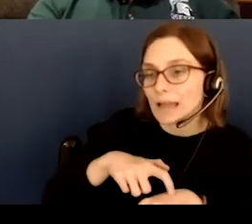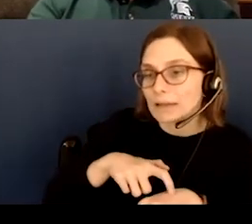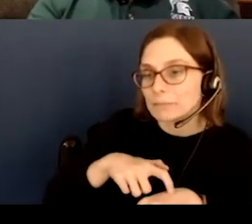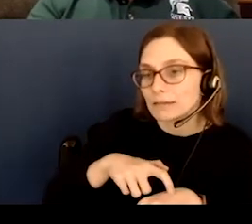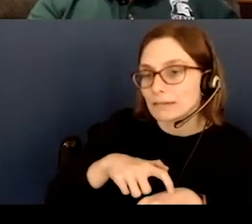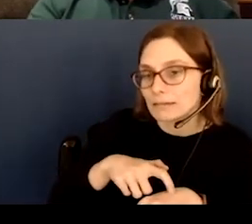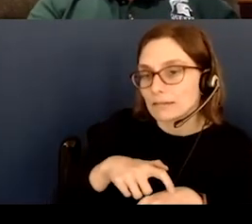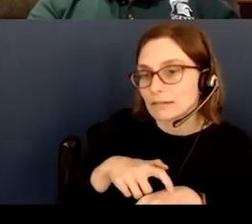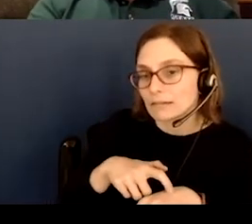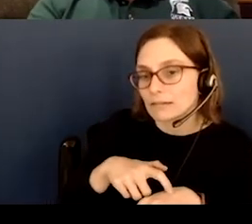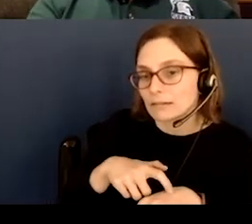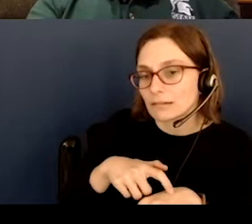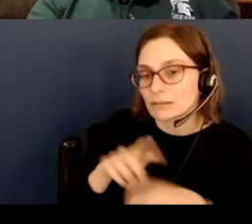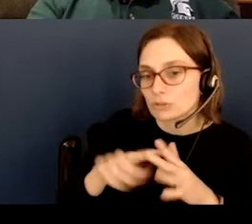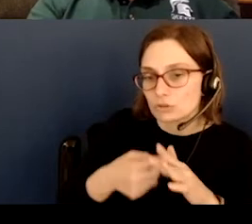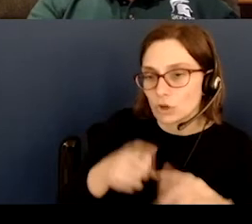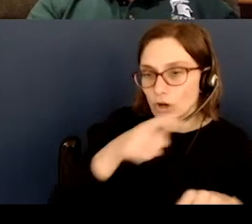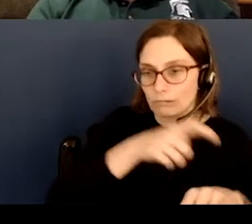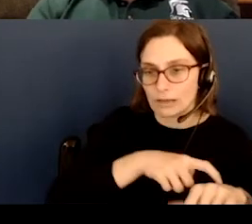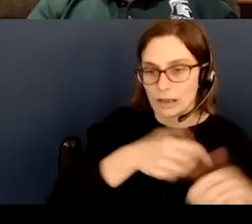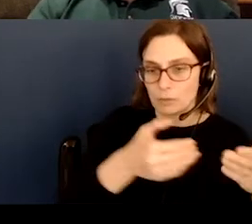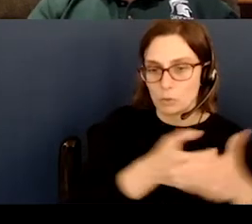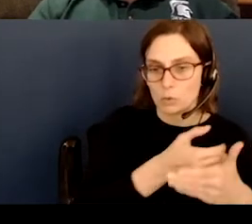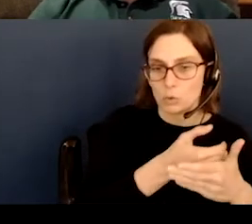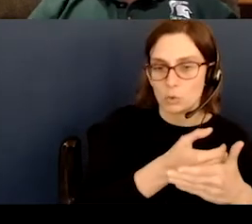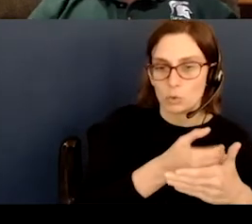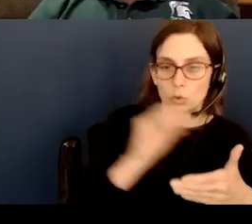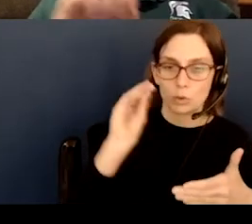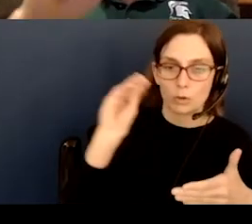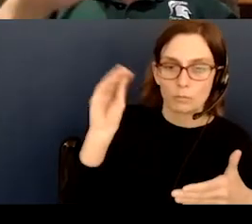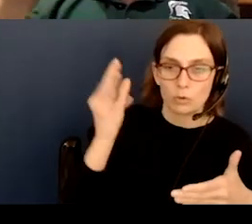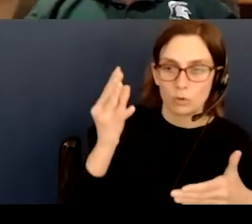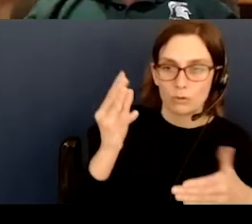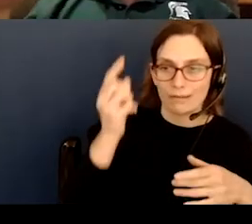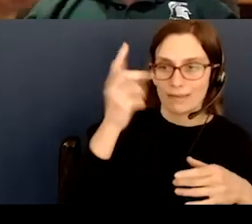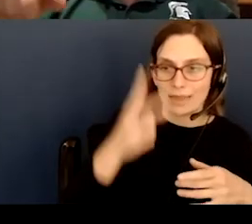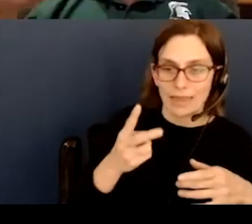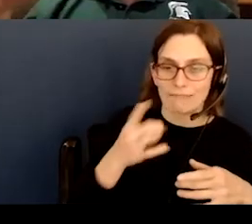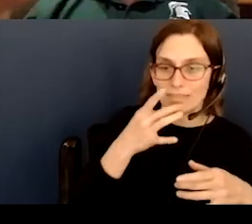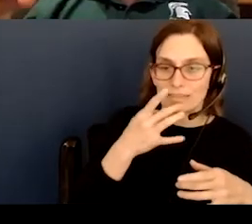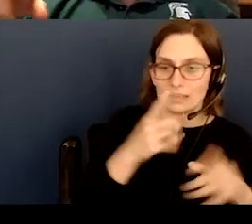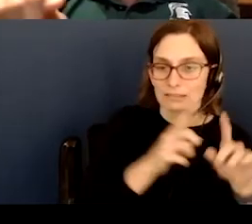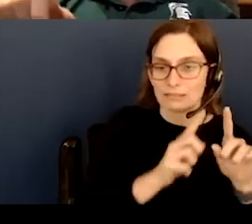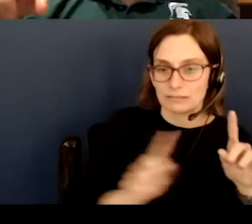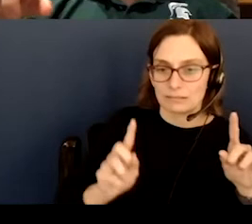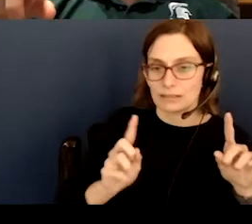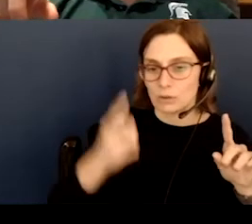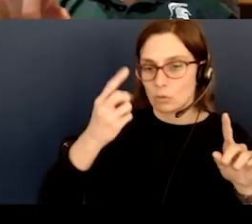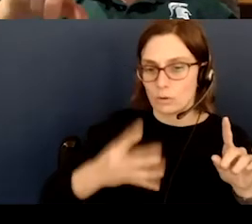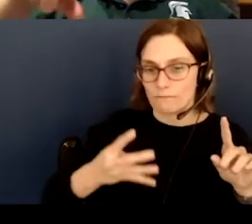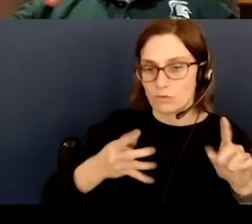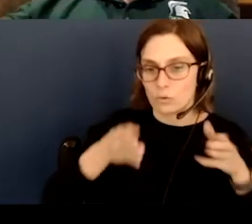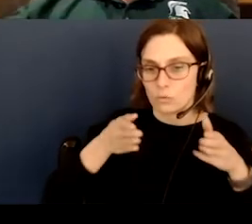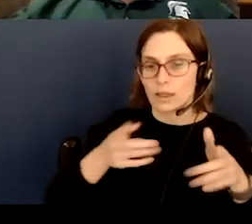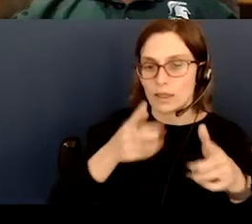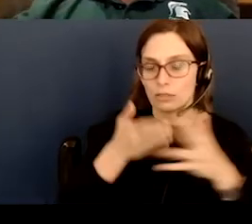start your clock at new moon, by the time it is half lit, it's a quarter of the way through a lunation, a quarter of the way through a